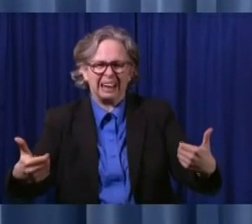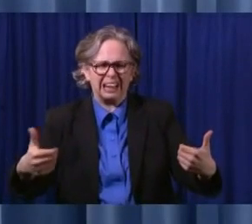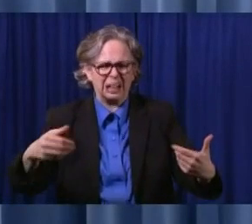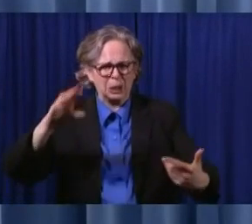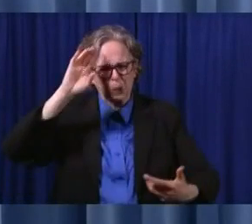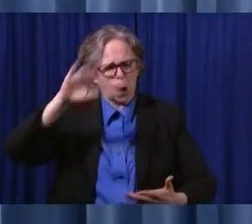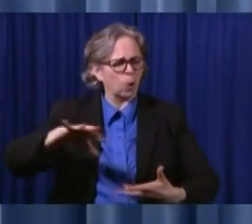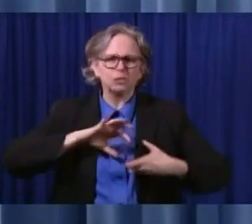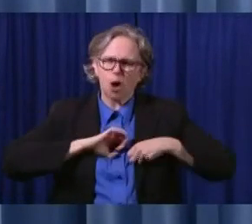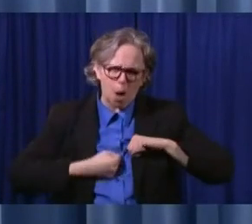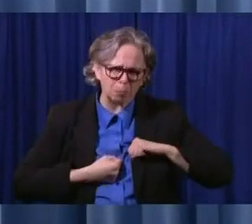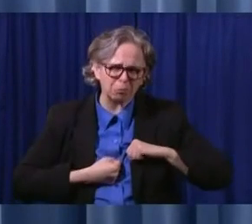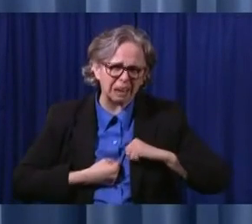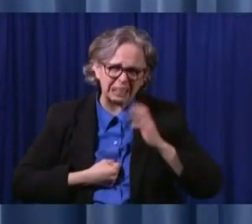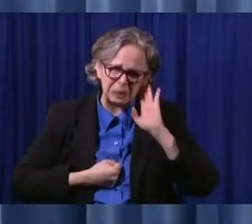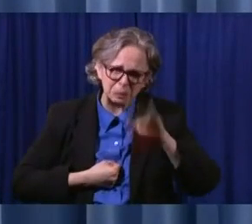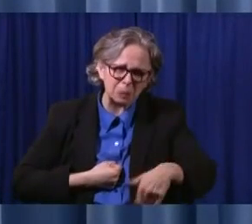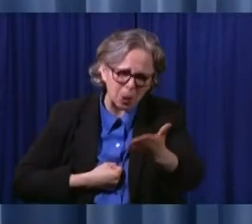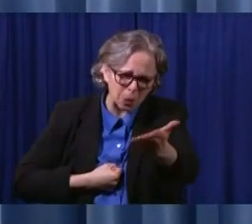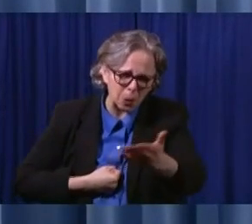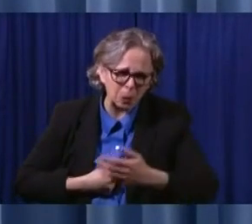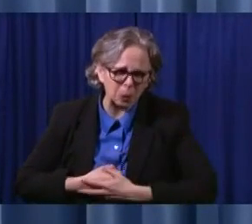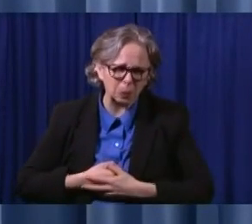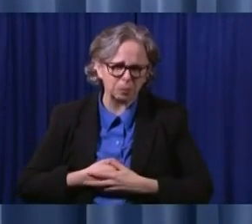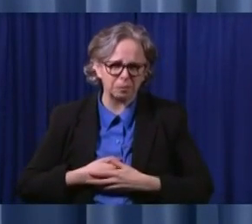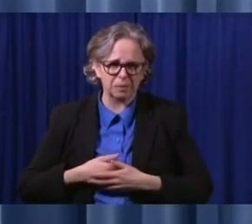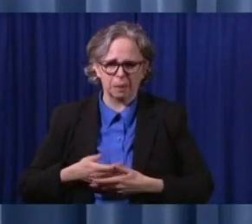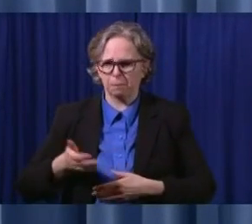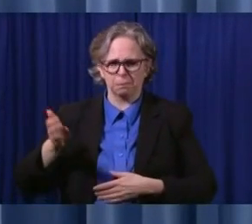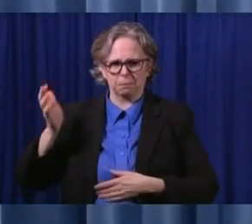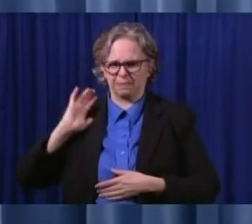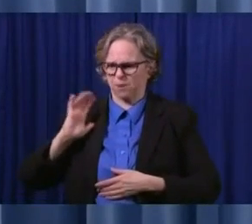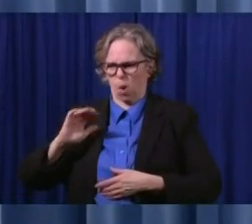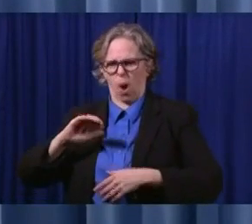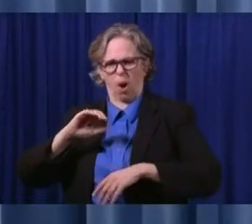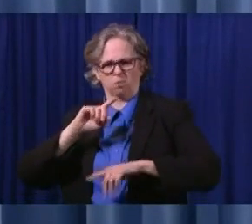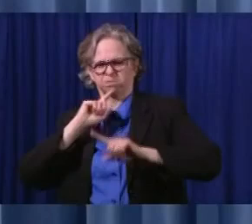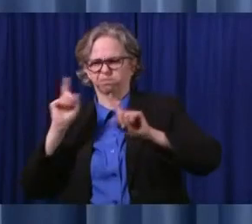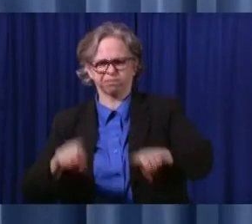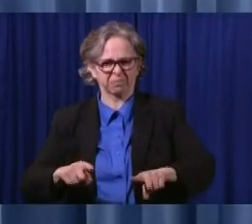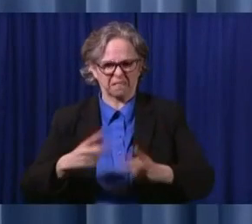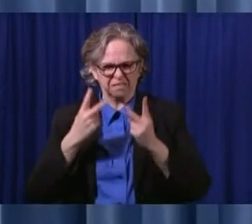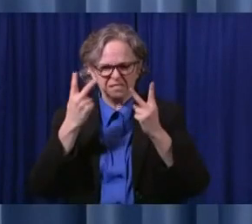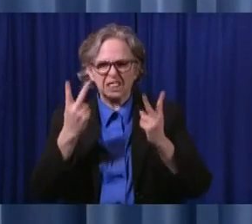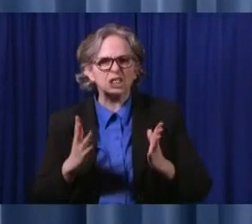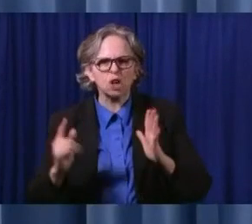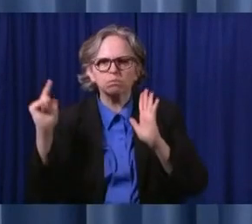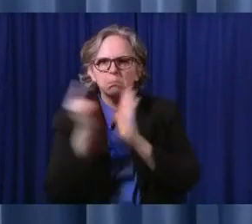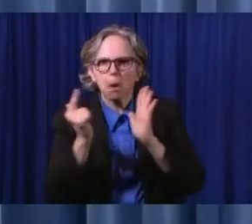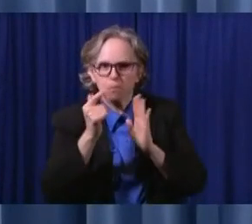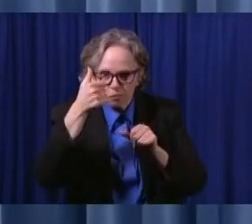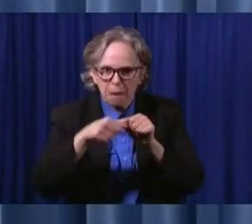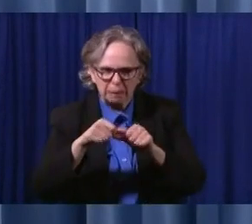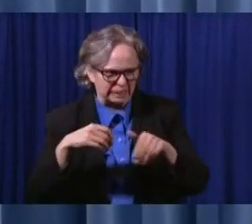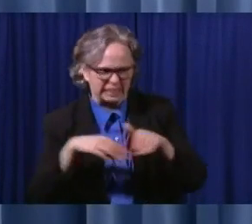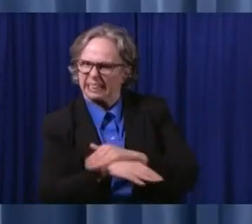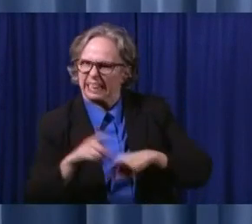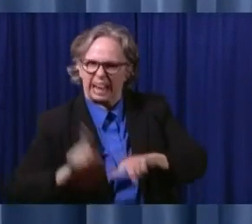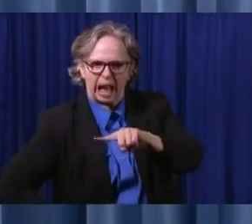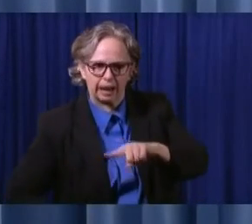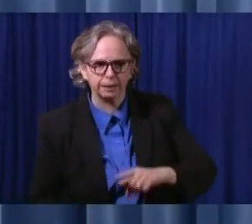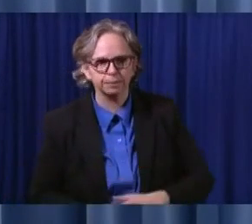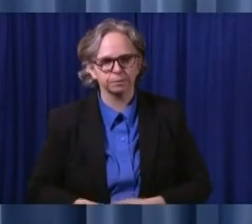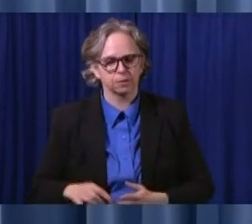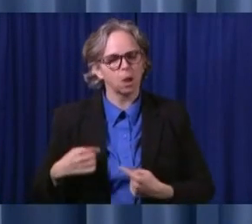visitation in these facilities. We now have gone on several